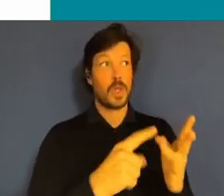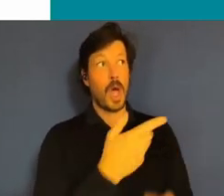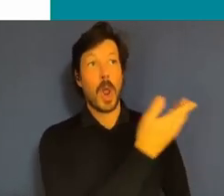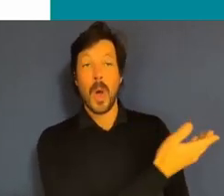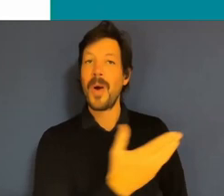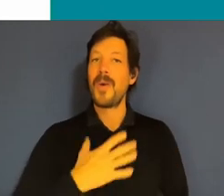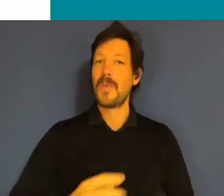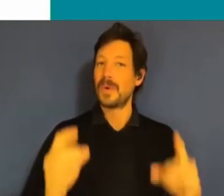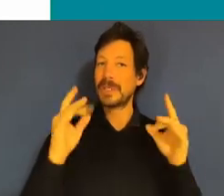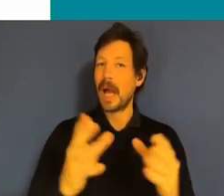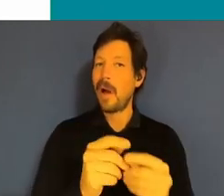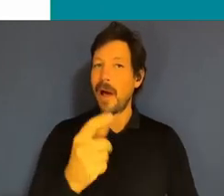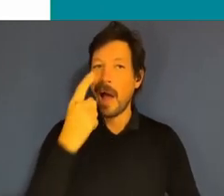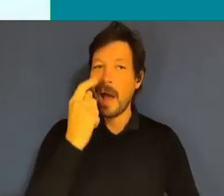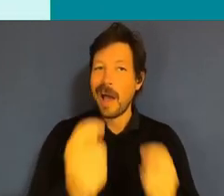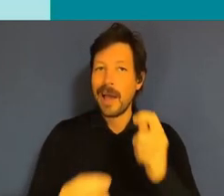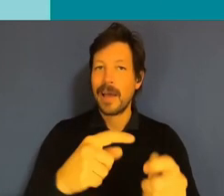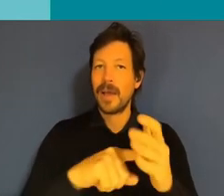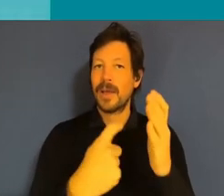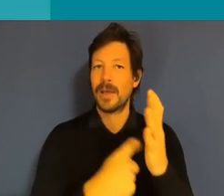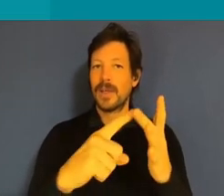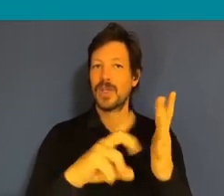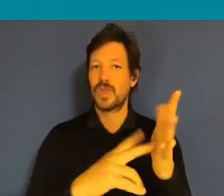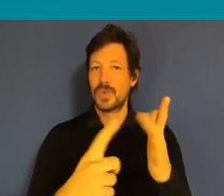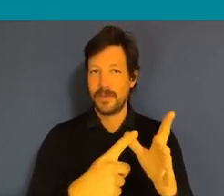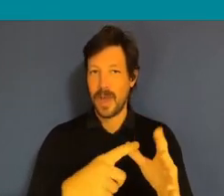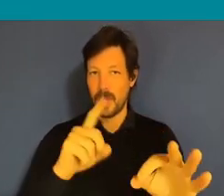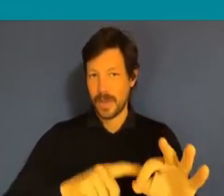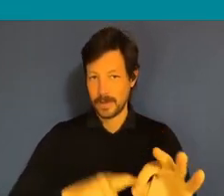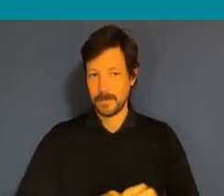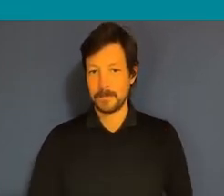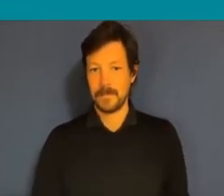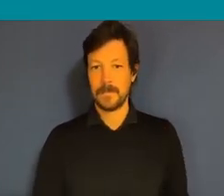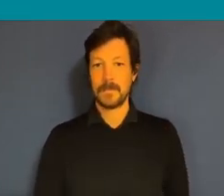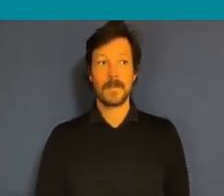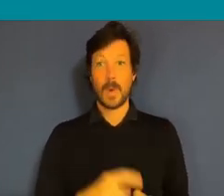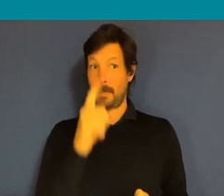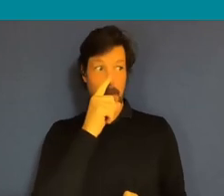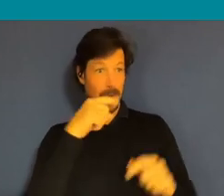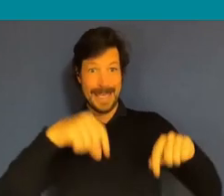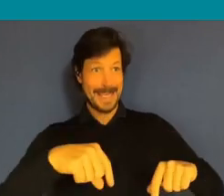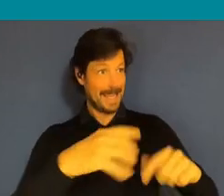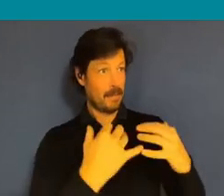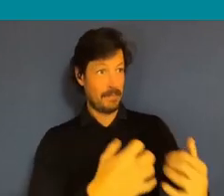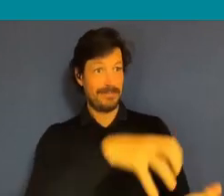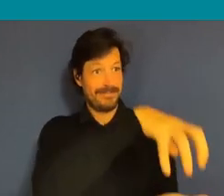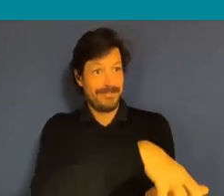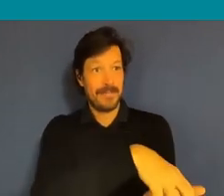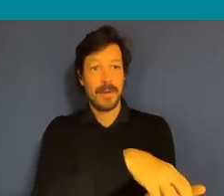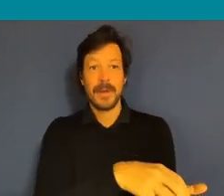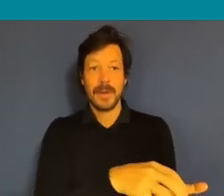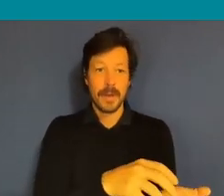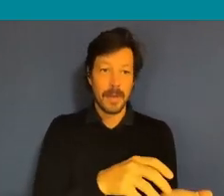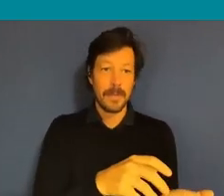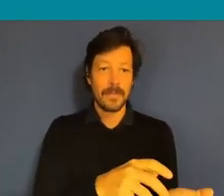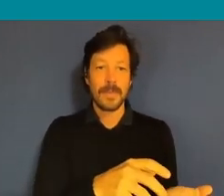questions. For those of you who are on site, if the technology works, you should